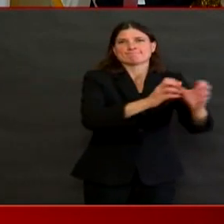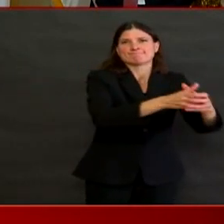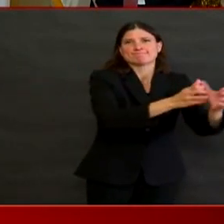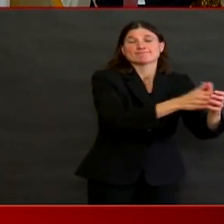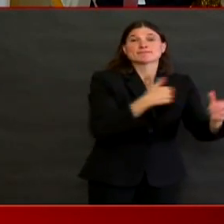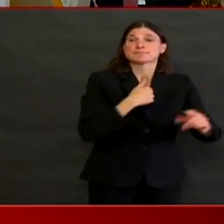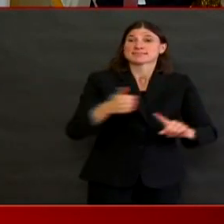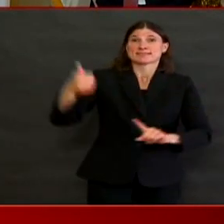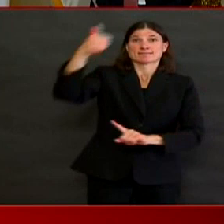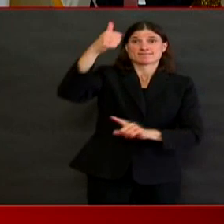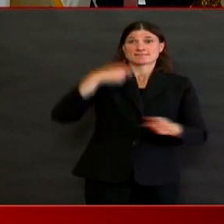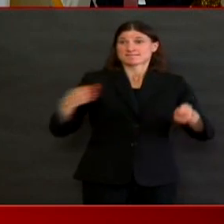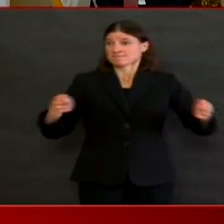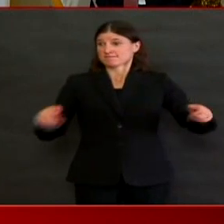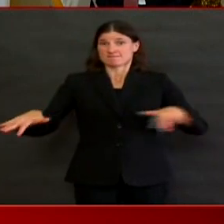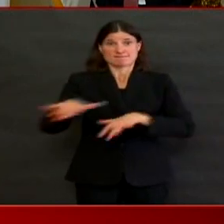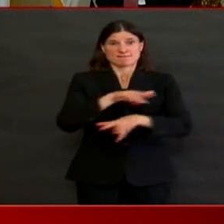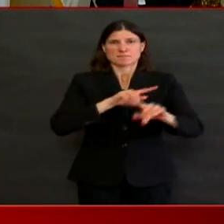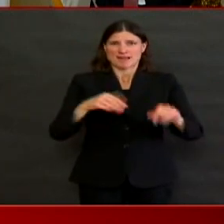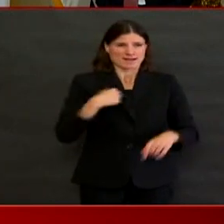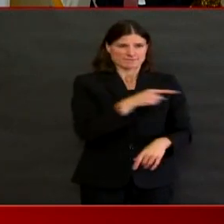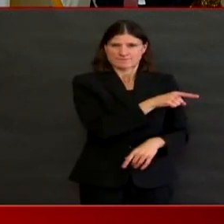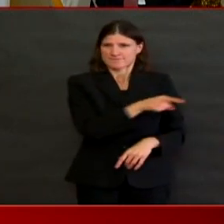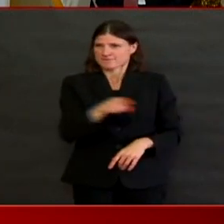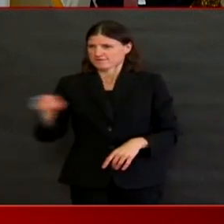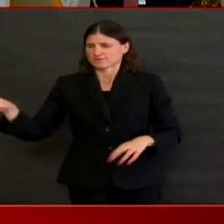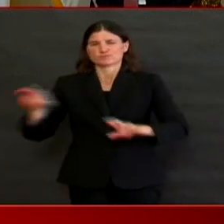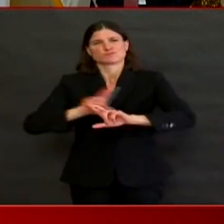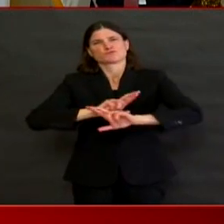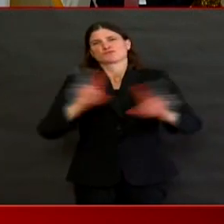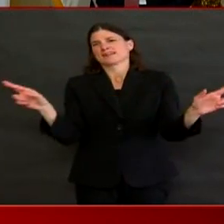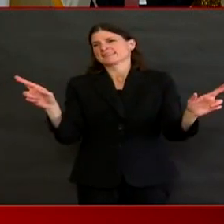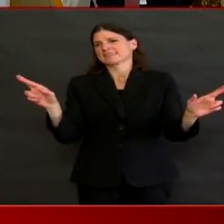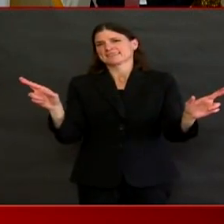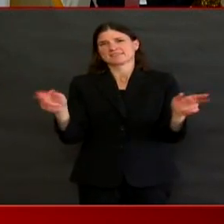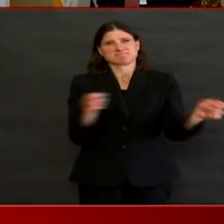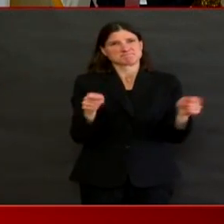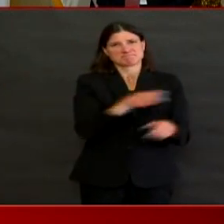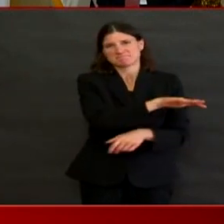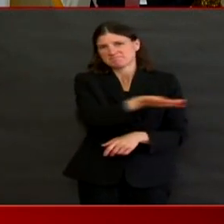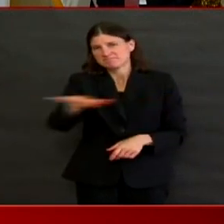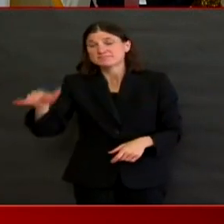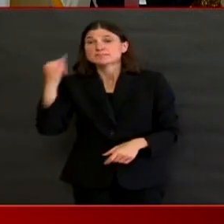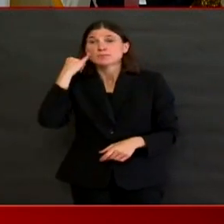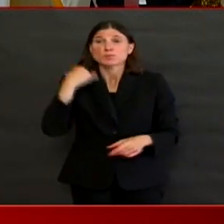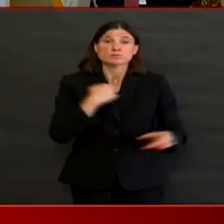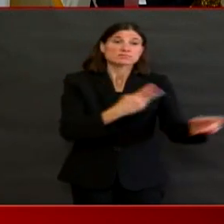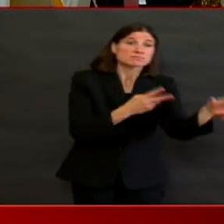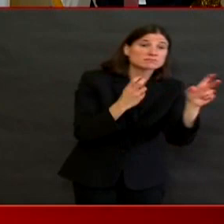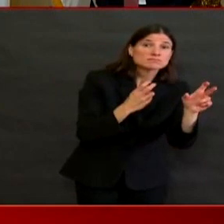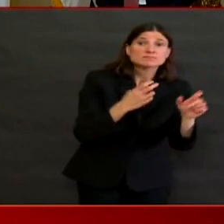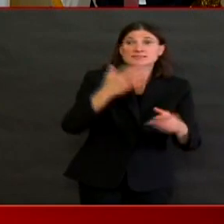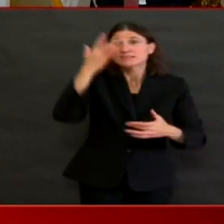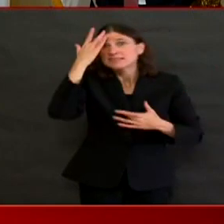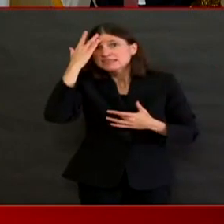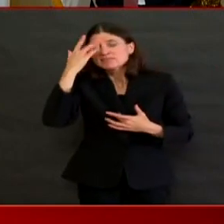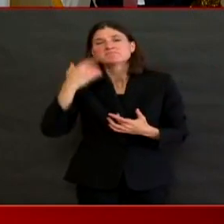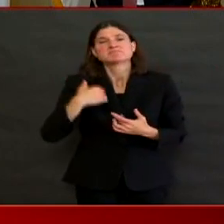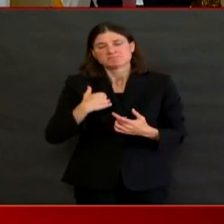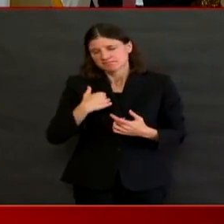we've got this. It isn't just me. It's a, it's an army of people, and every day we get a little bit better at what we're doing.